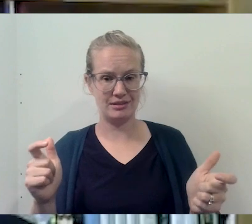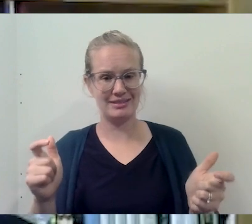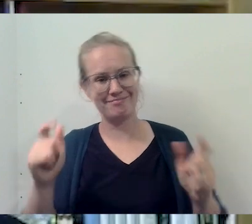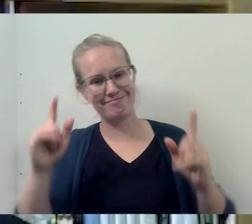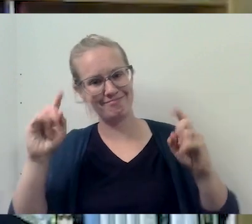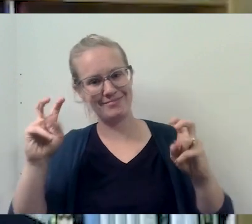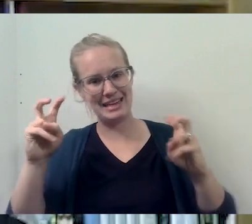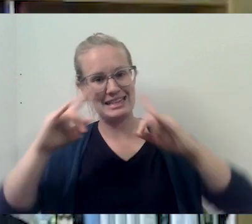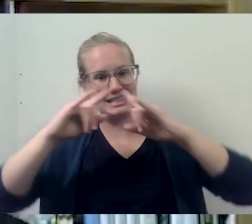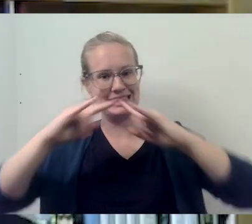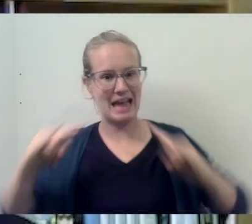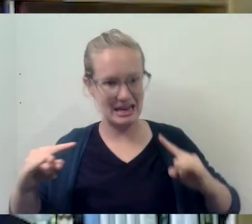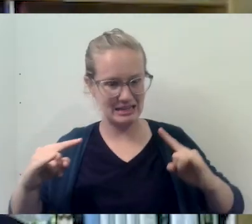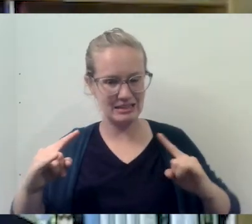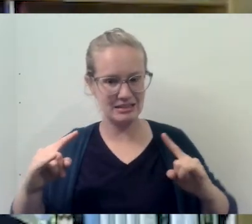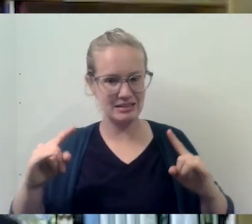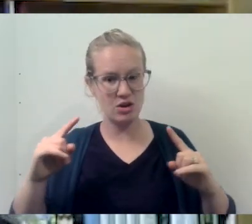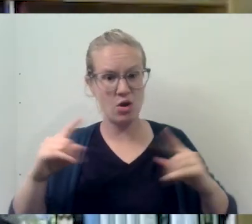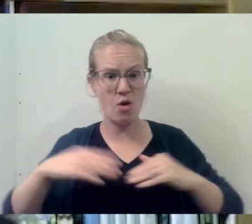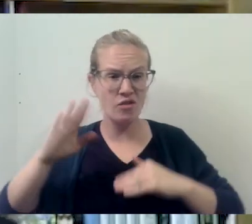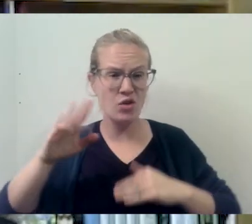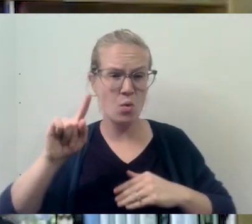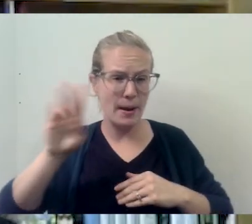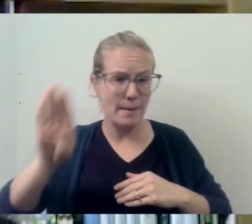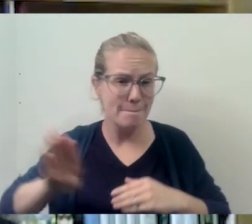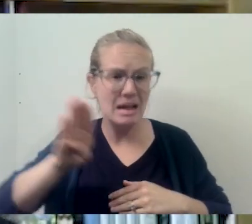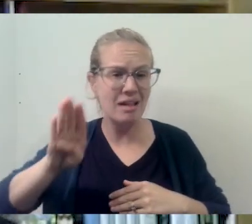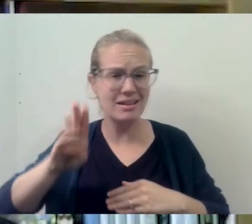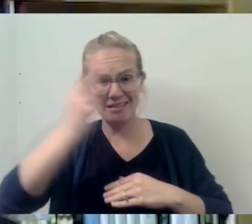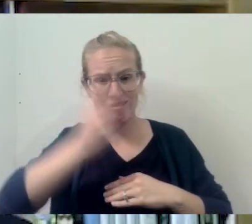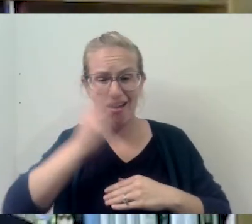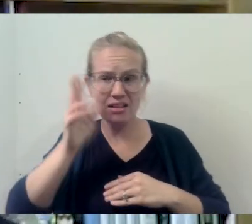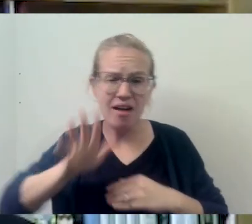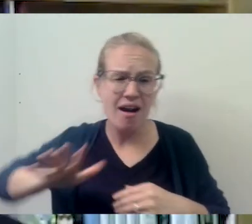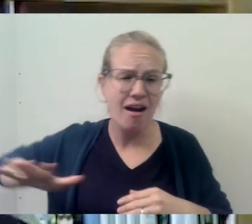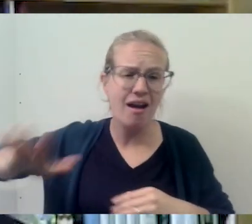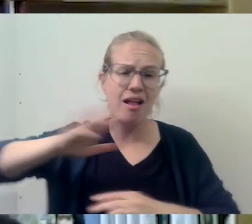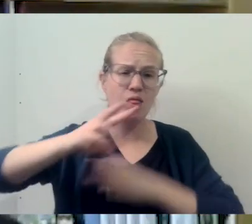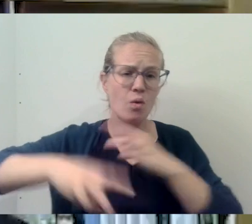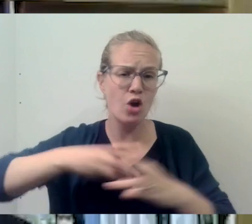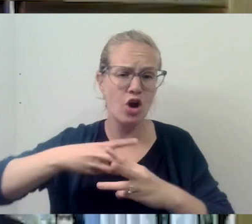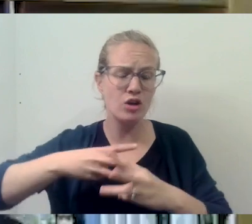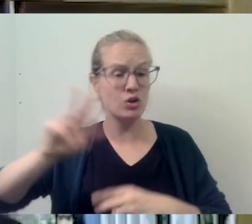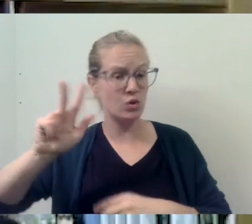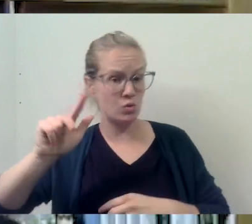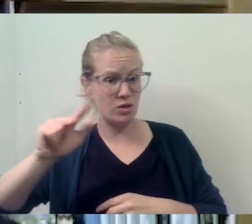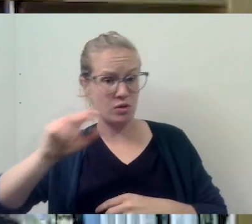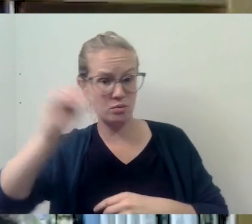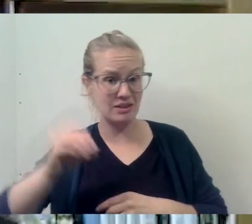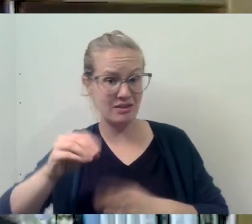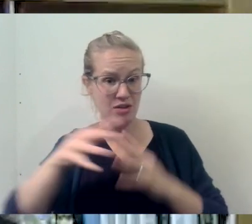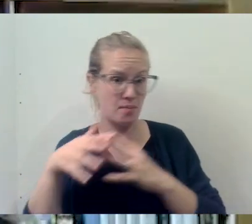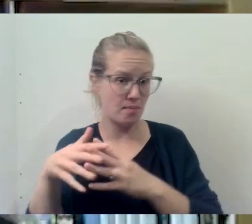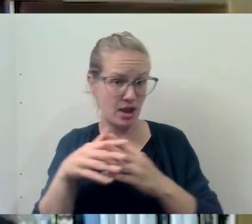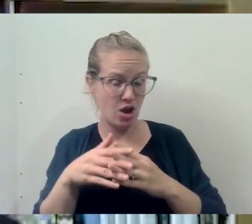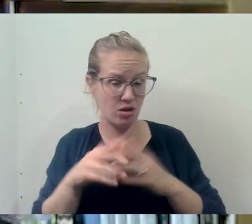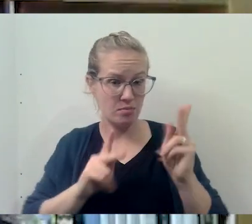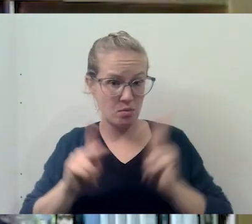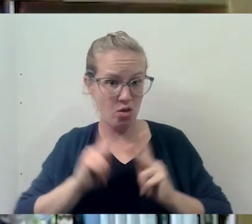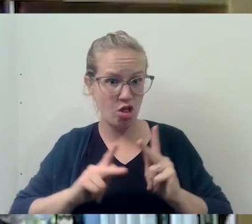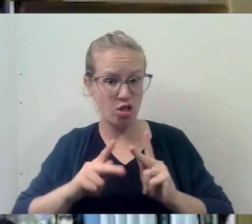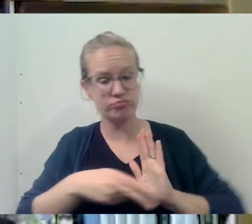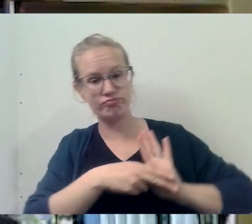As, as we know, there's about, uh, there's over a billion Catholics in the world, and about 23% of the American population